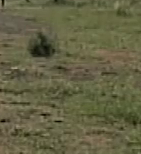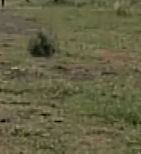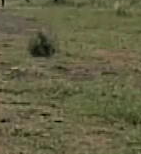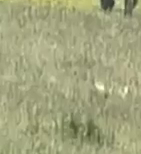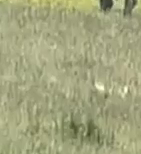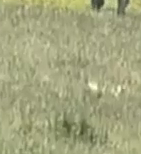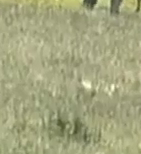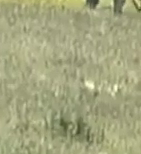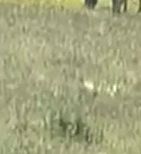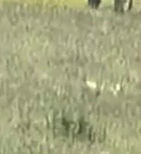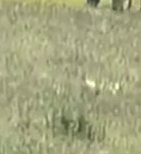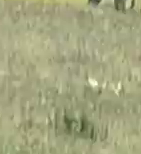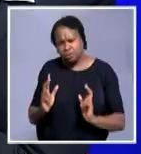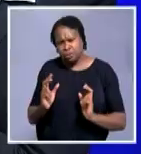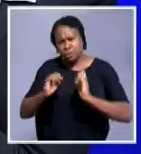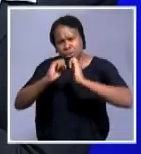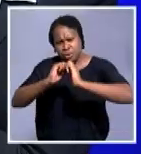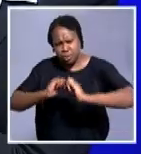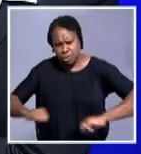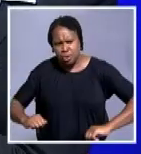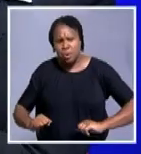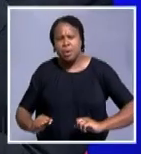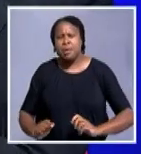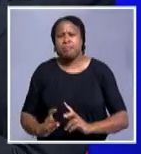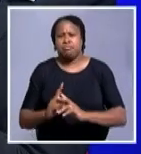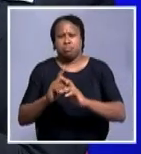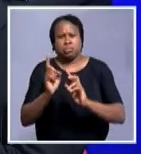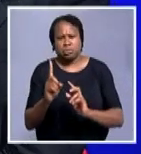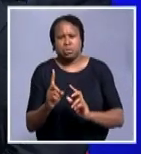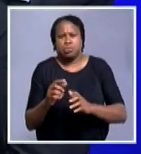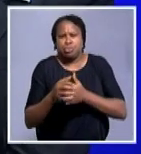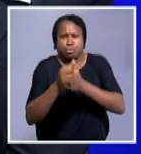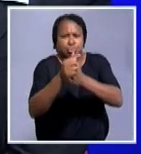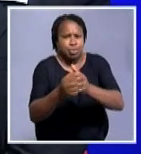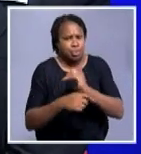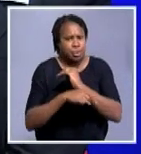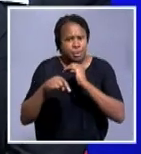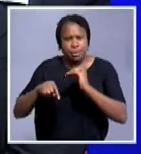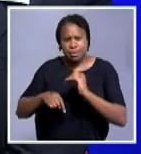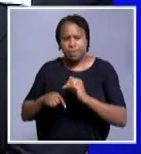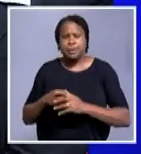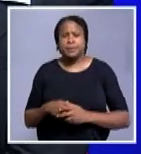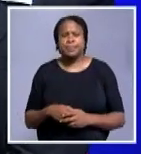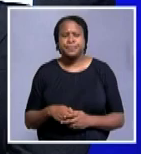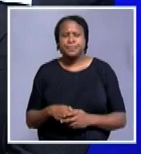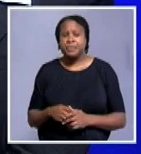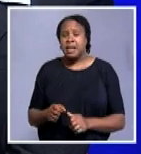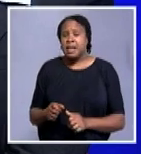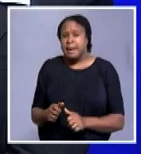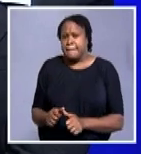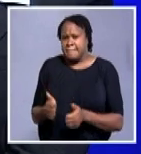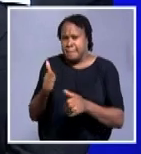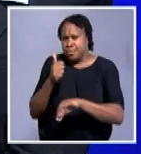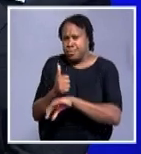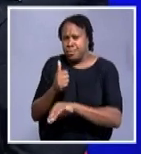people is what determines the outcome of how we need to govern the country. And so it's a perfect opportunity for the